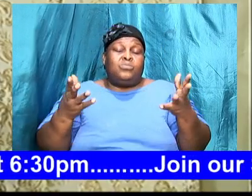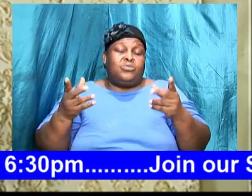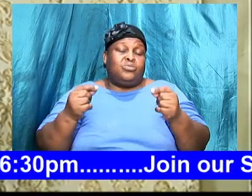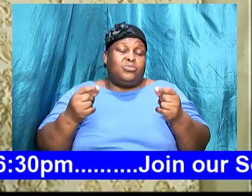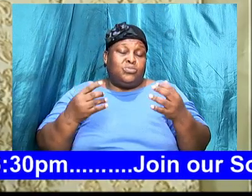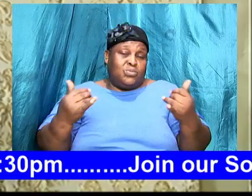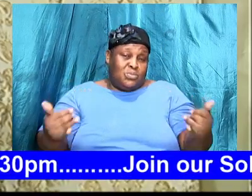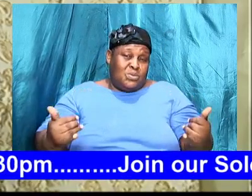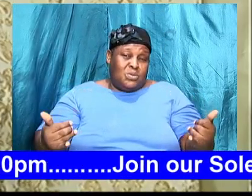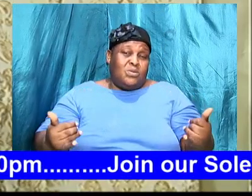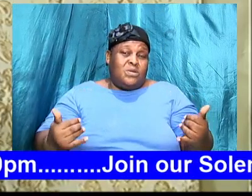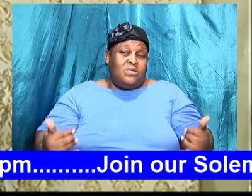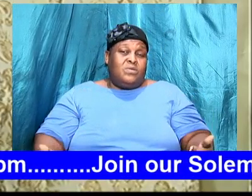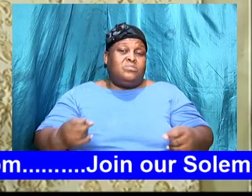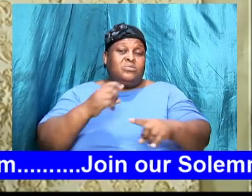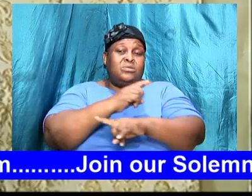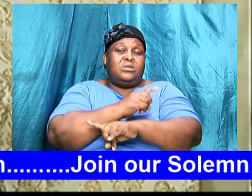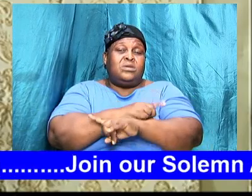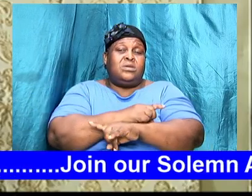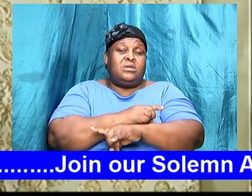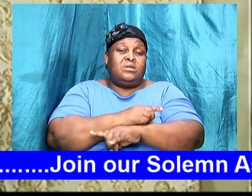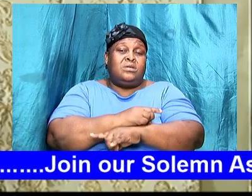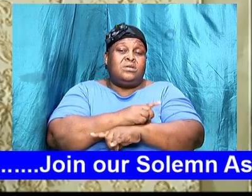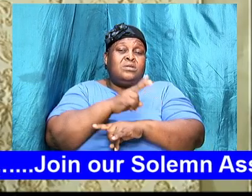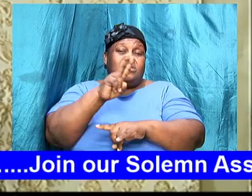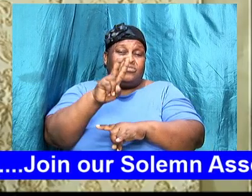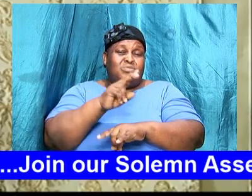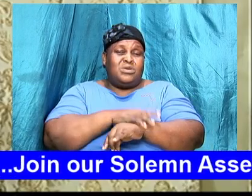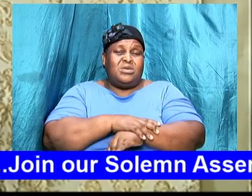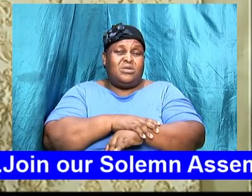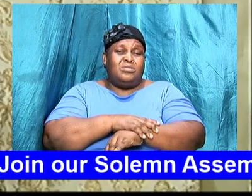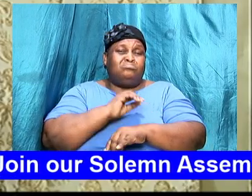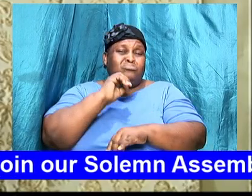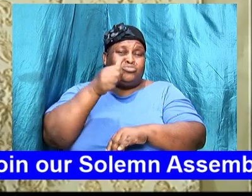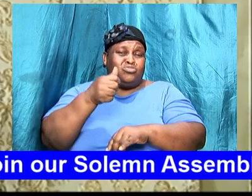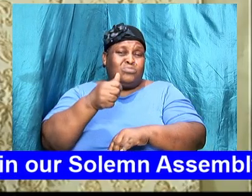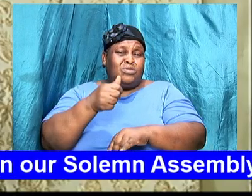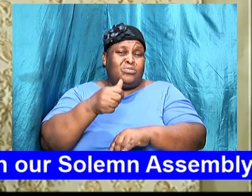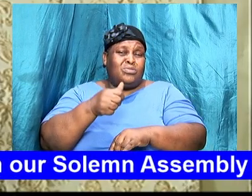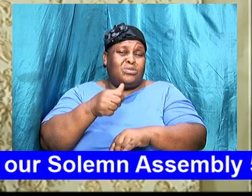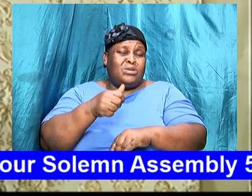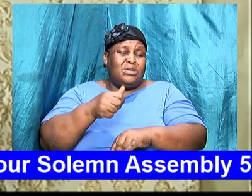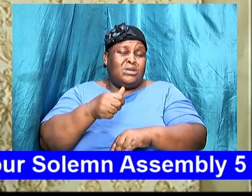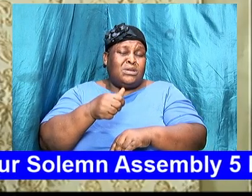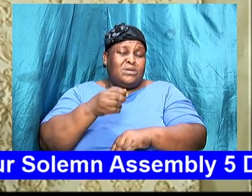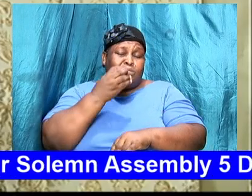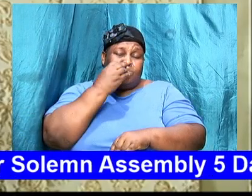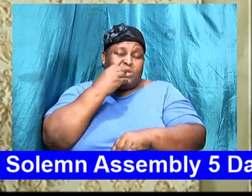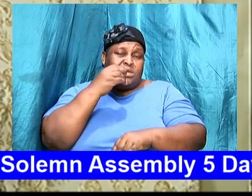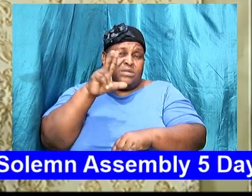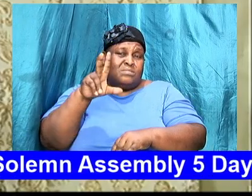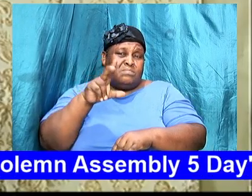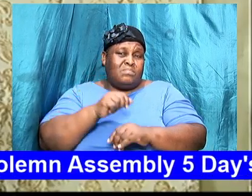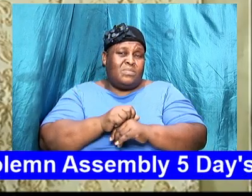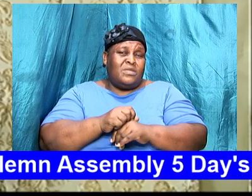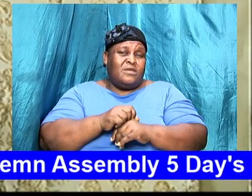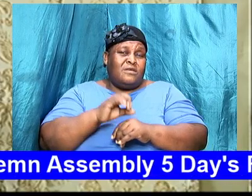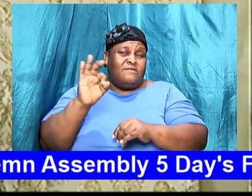from today you start eat three tomorrow eat two Friday one and then Saturday